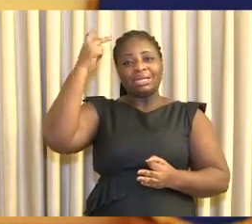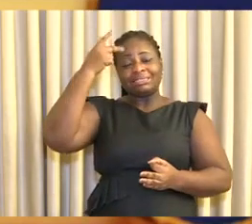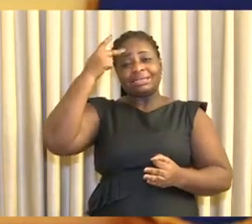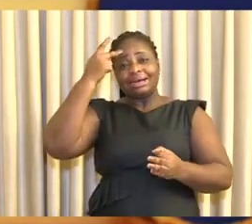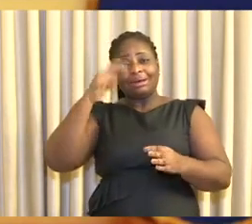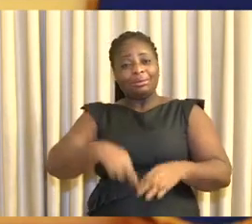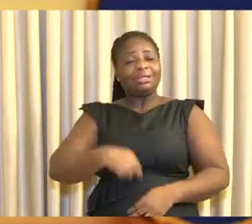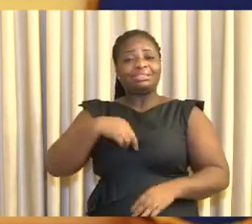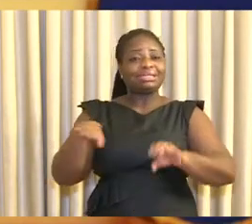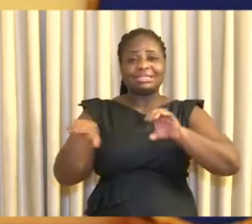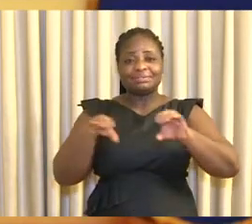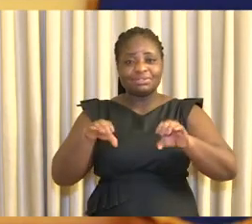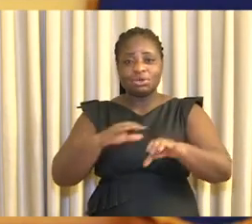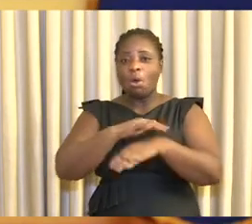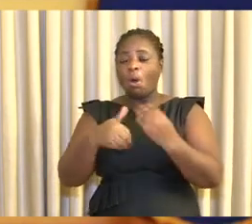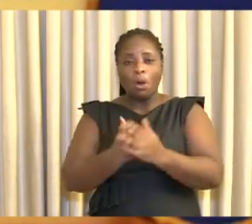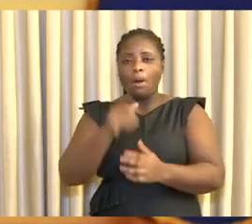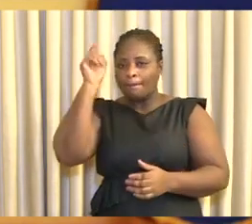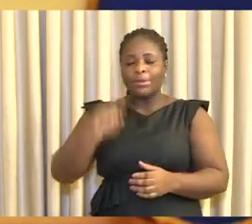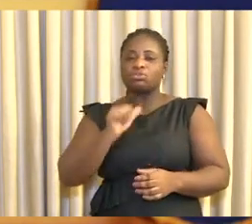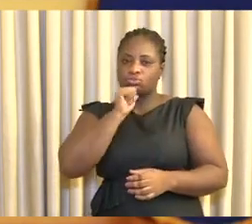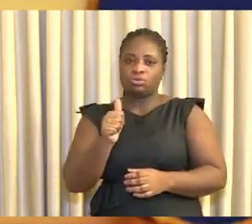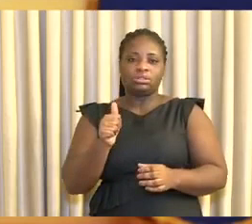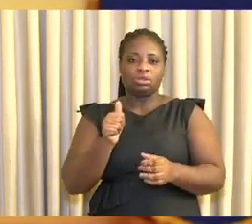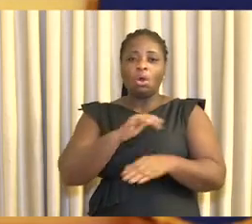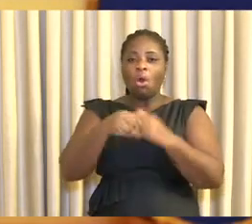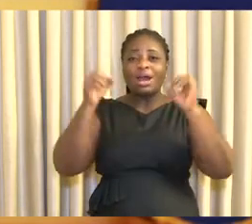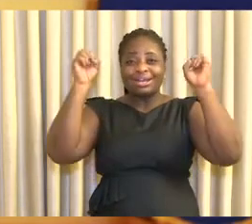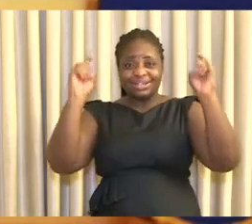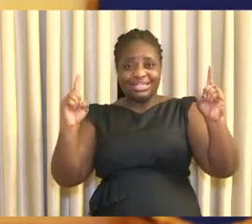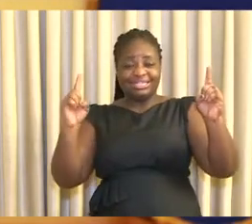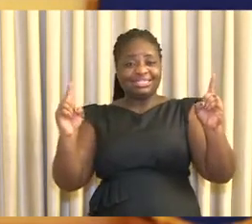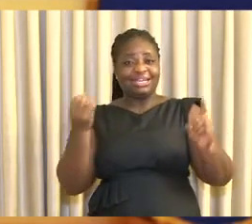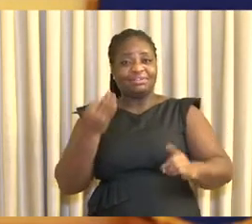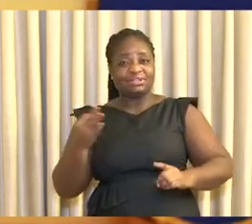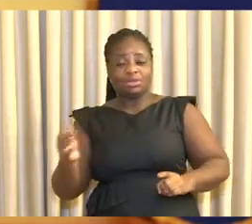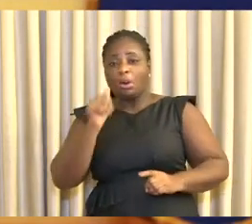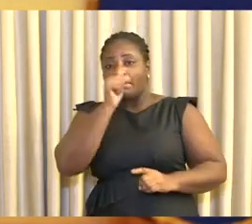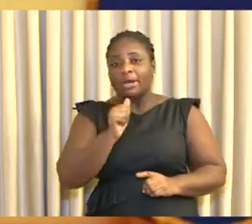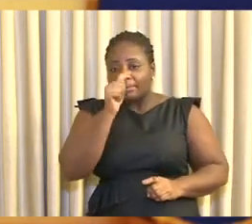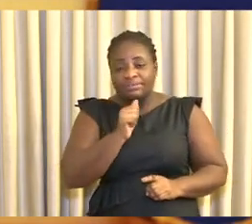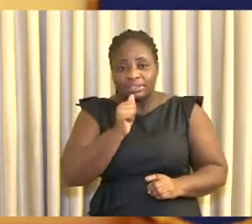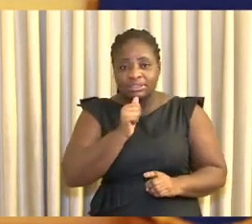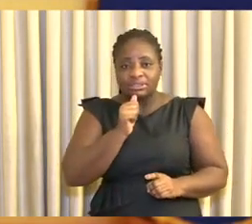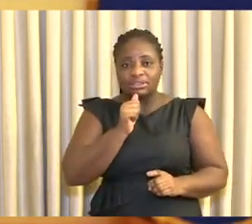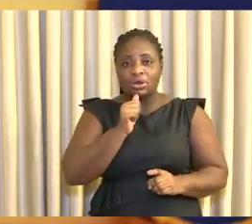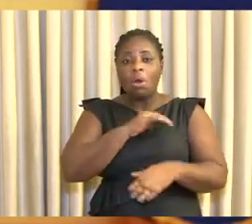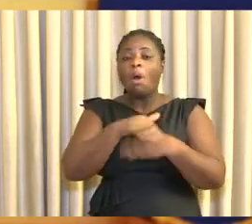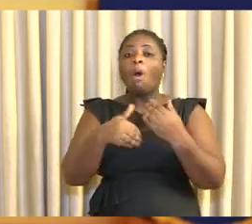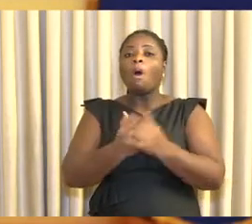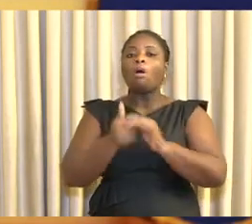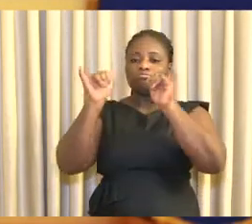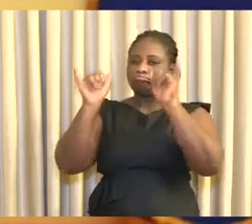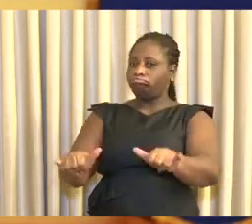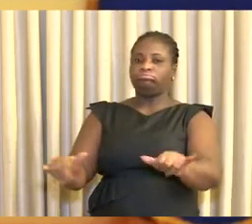activities, and sporting events. All educational facilities, private and public, are to remain